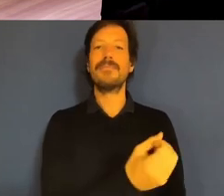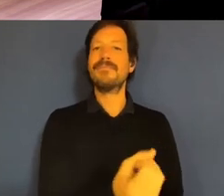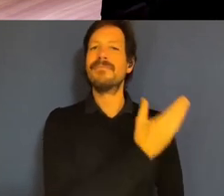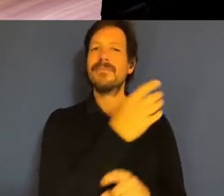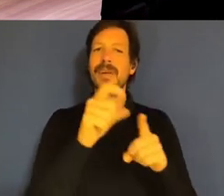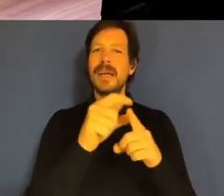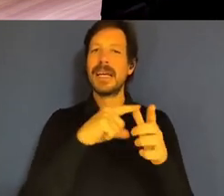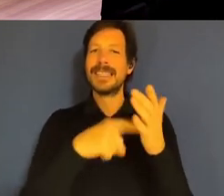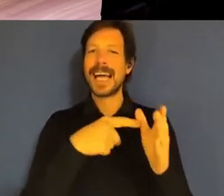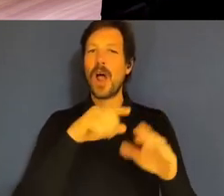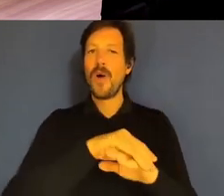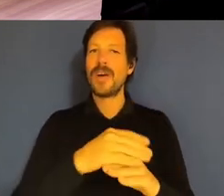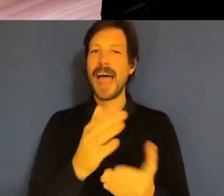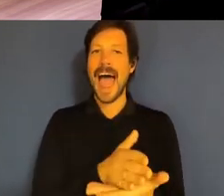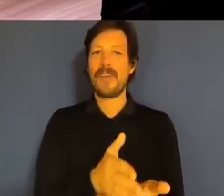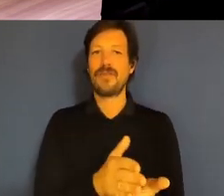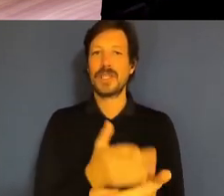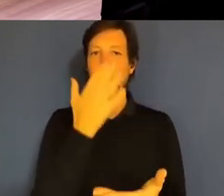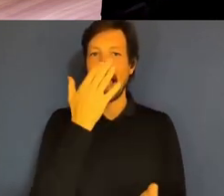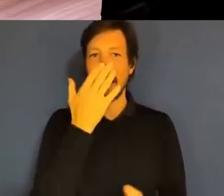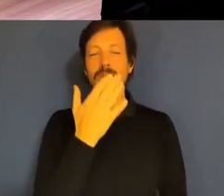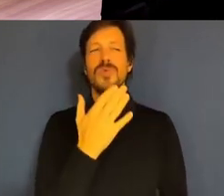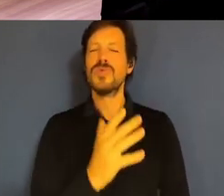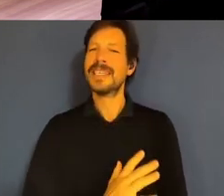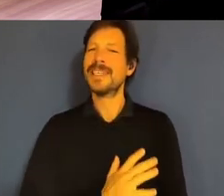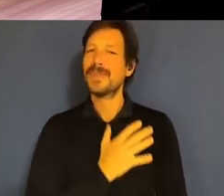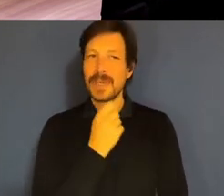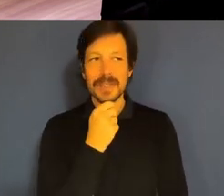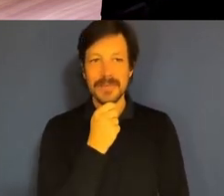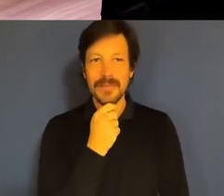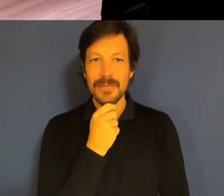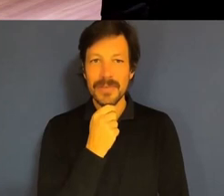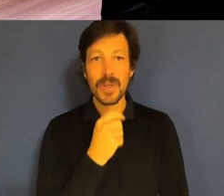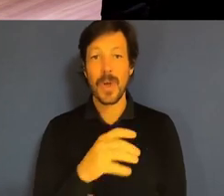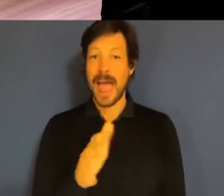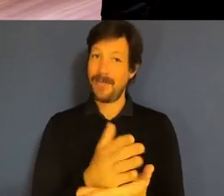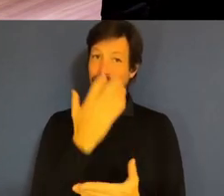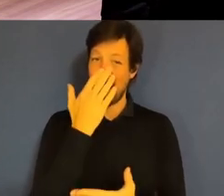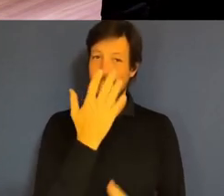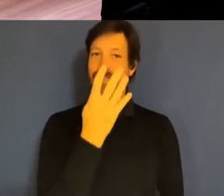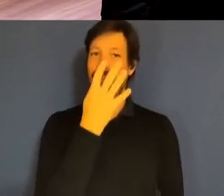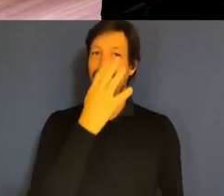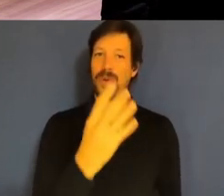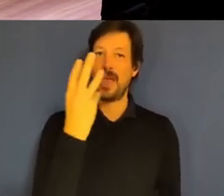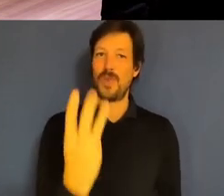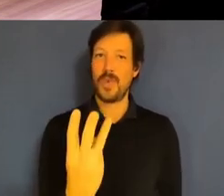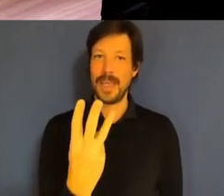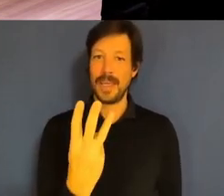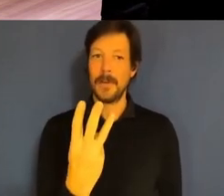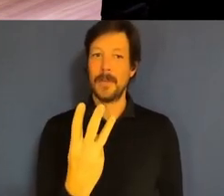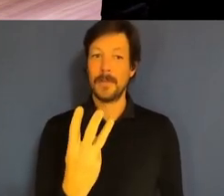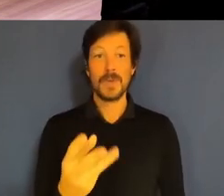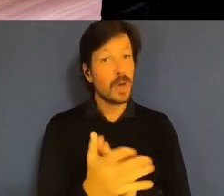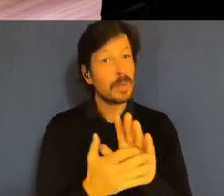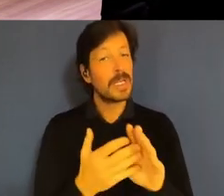average age of our workforce was just really interesting, because we're now 43 as an average age, and that just shows we're a maturing workforce.